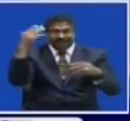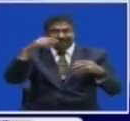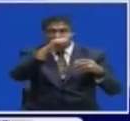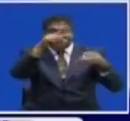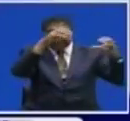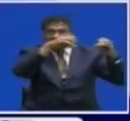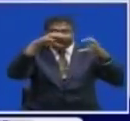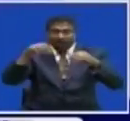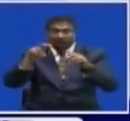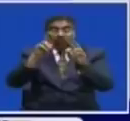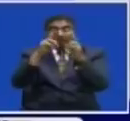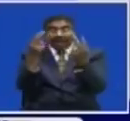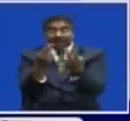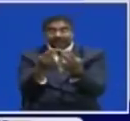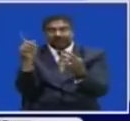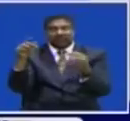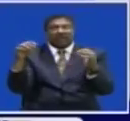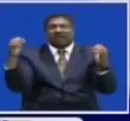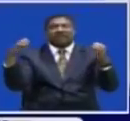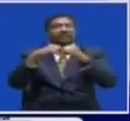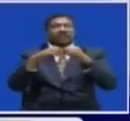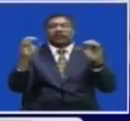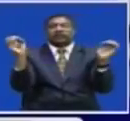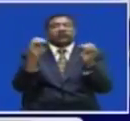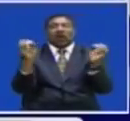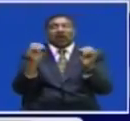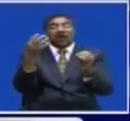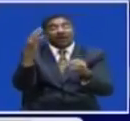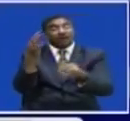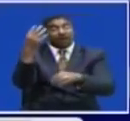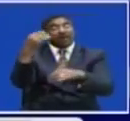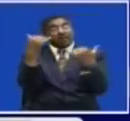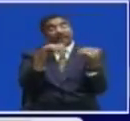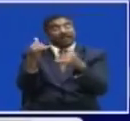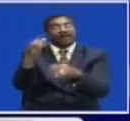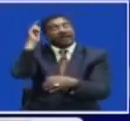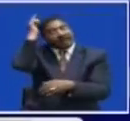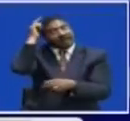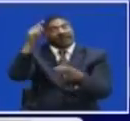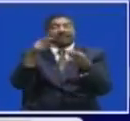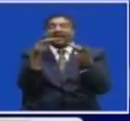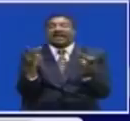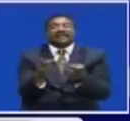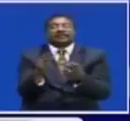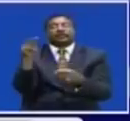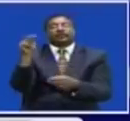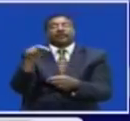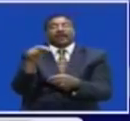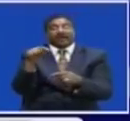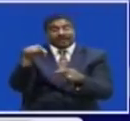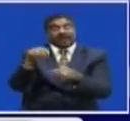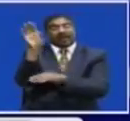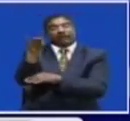United To A Barren Draw In A Week Four Fixture Played At The Levy Monawasa Stadium In Ndola This Afternoon